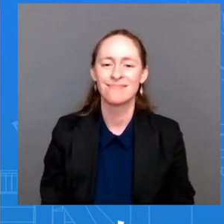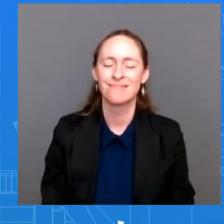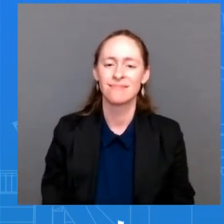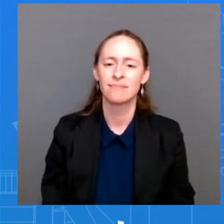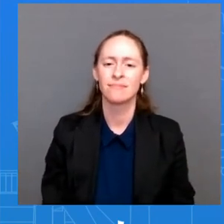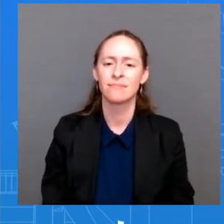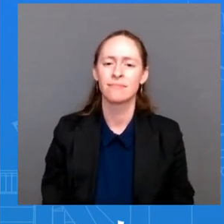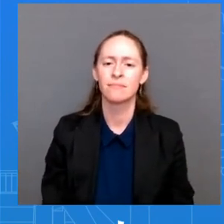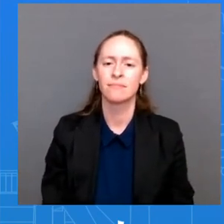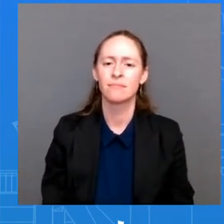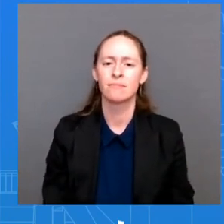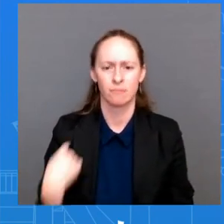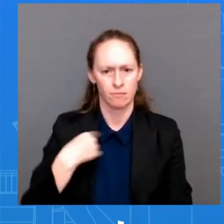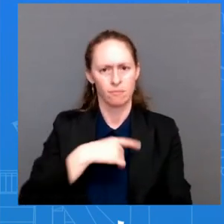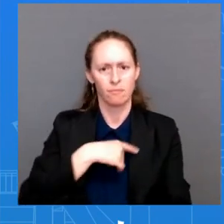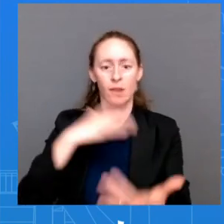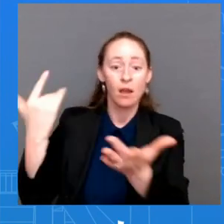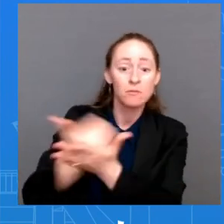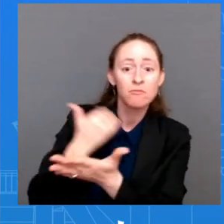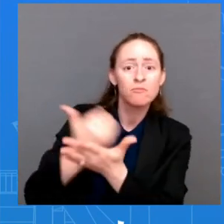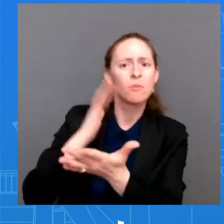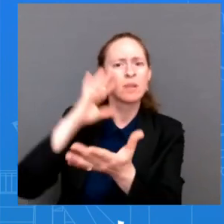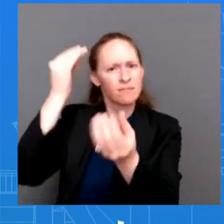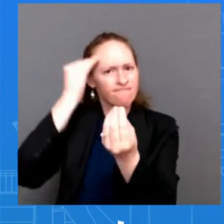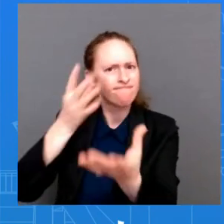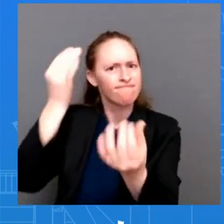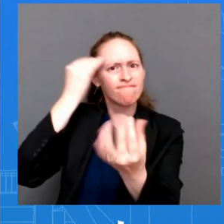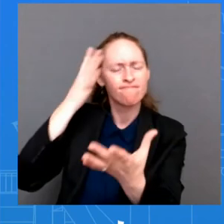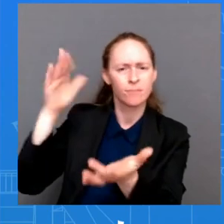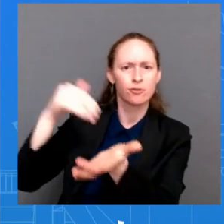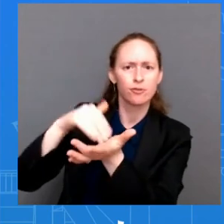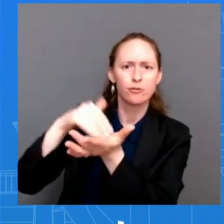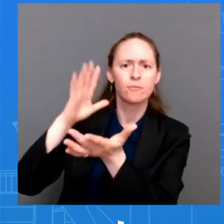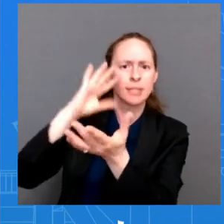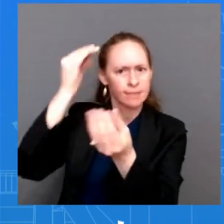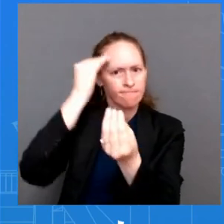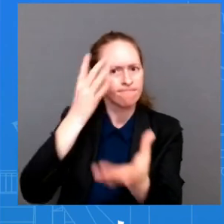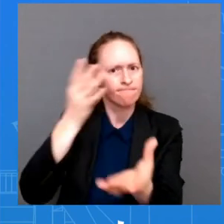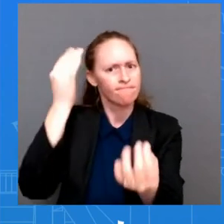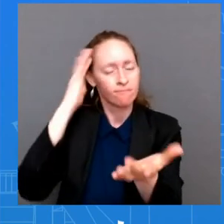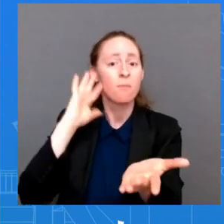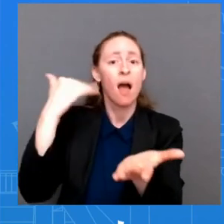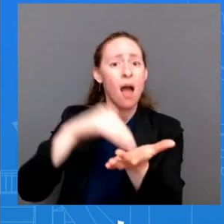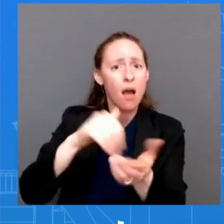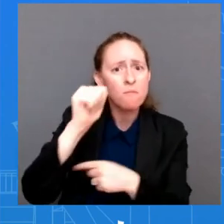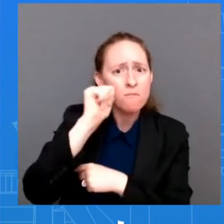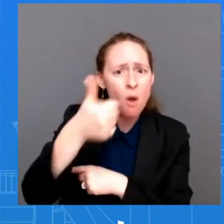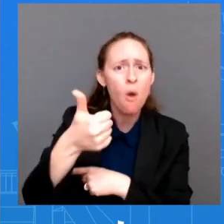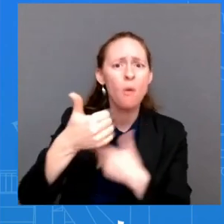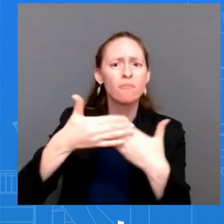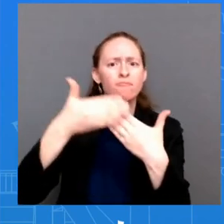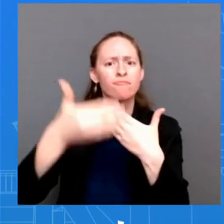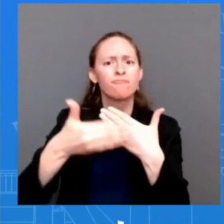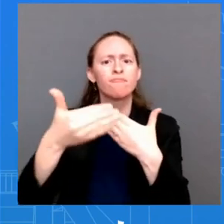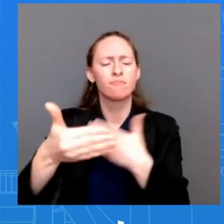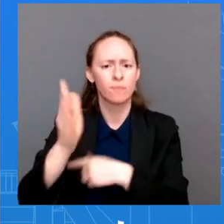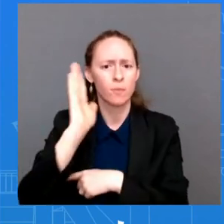tomorrow and uh and so we're just going to continue with what the doctor lays out and takes his take his word forward